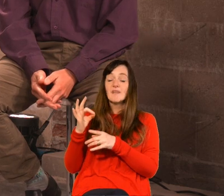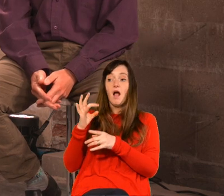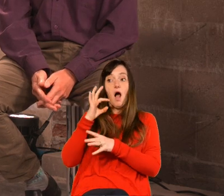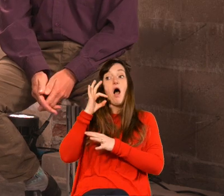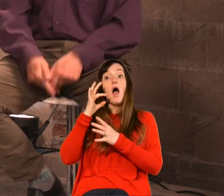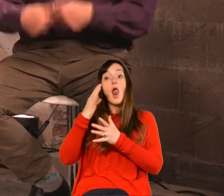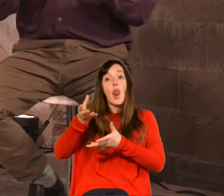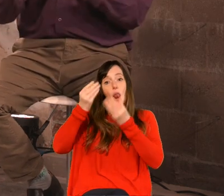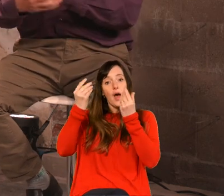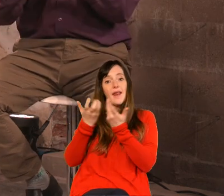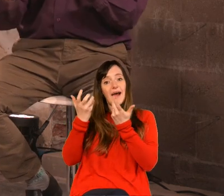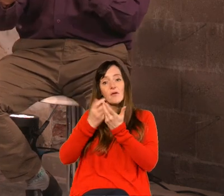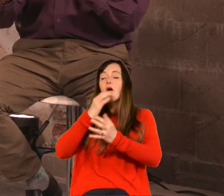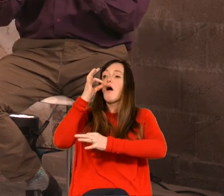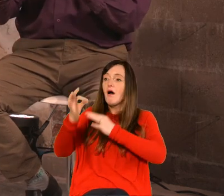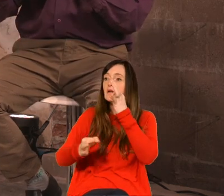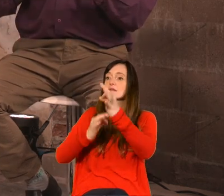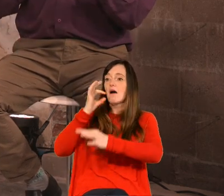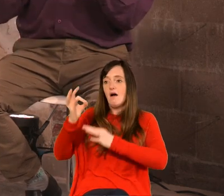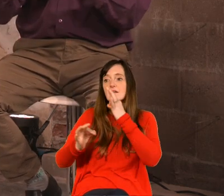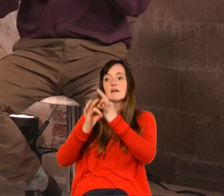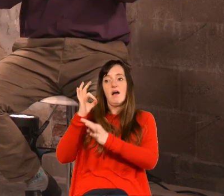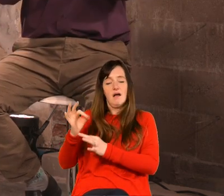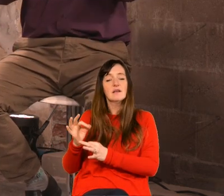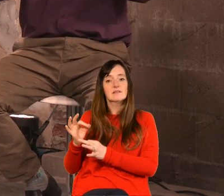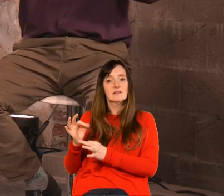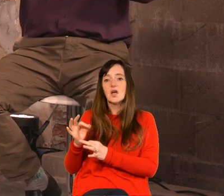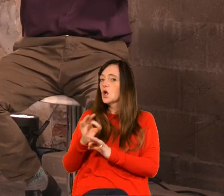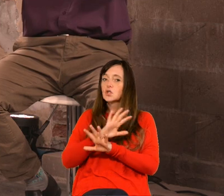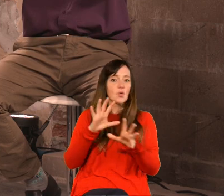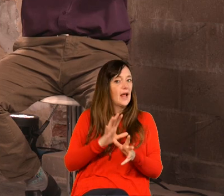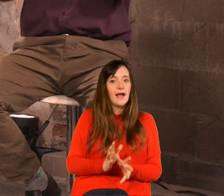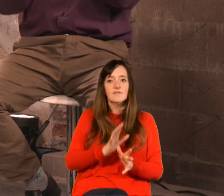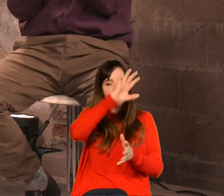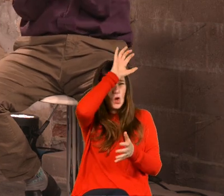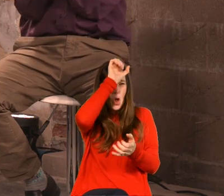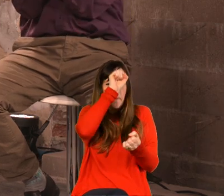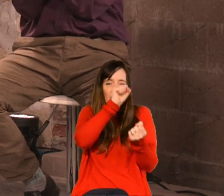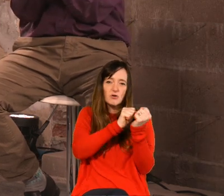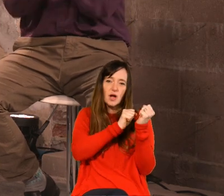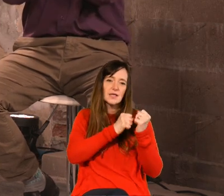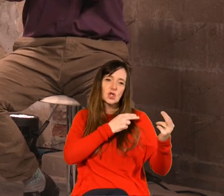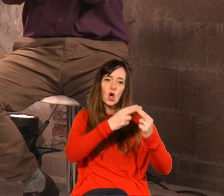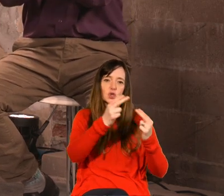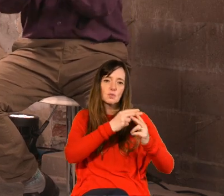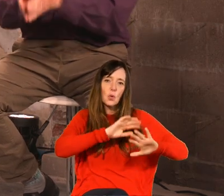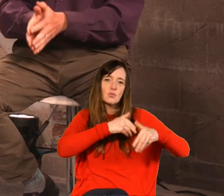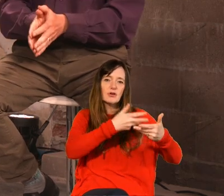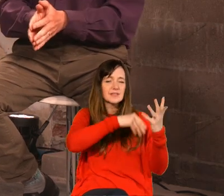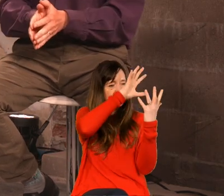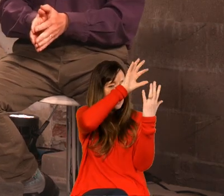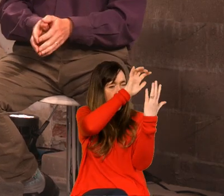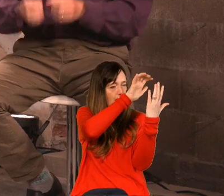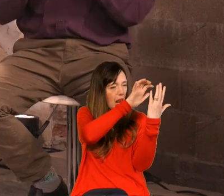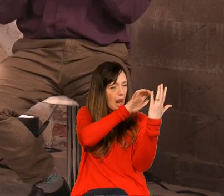good questions to get the conversation going then then imagine we have to memorize this carefully crafted gospel presentation and download it